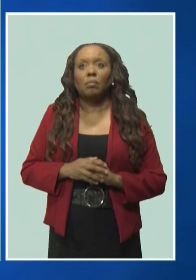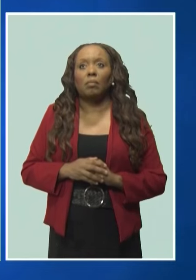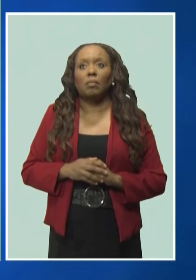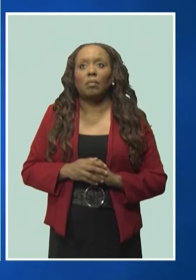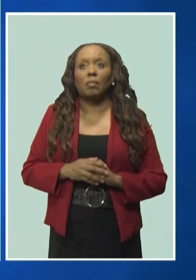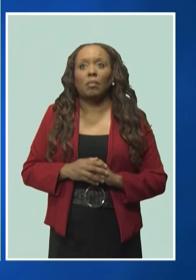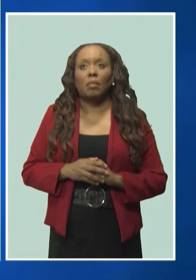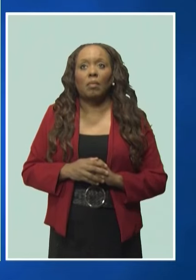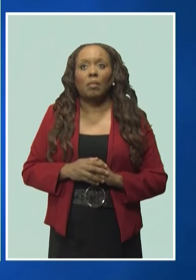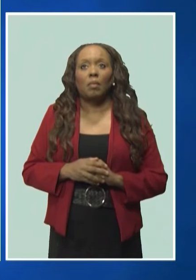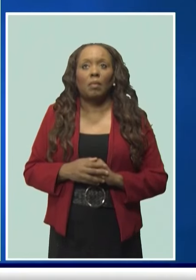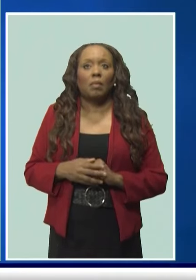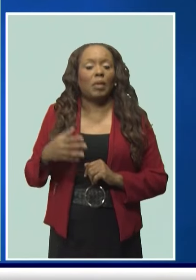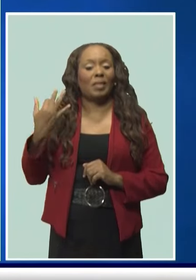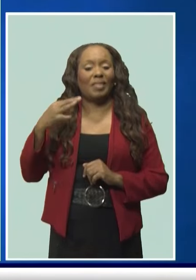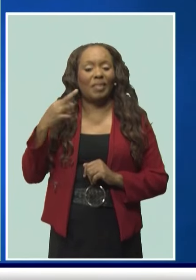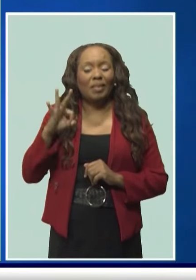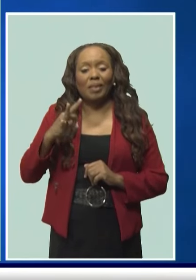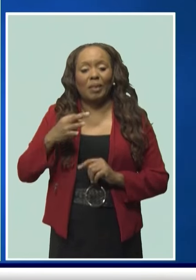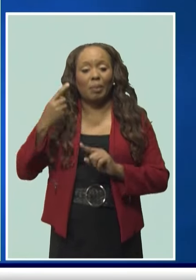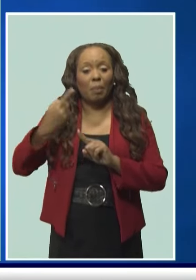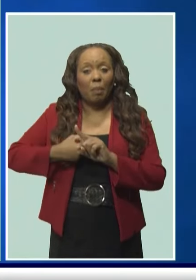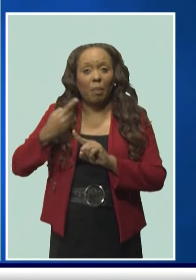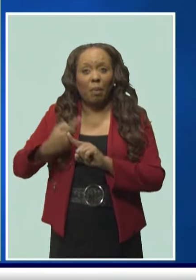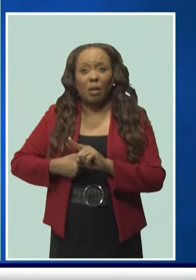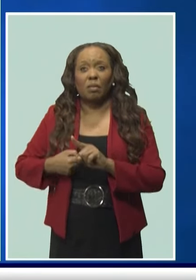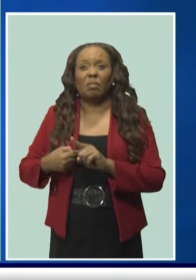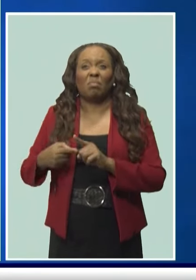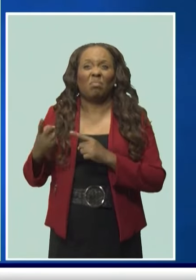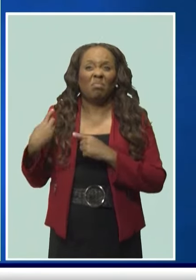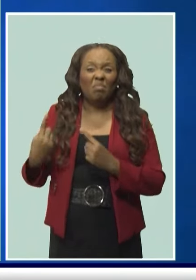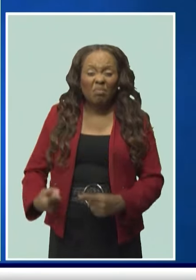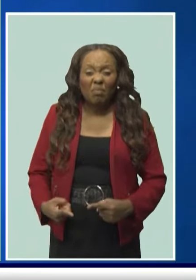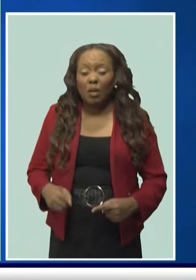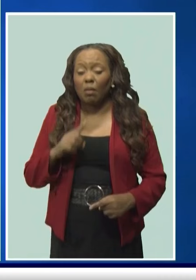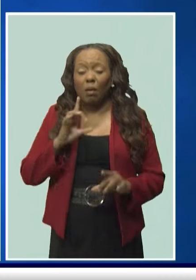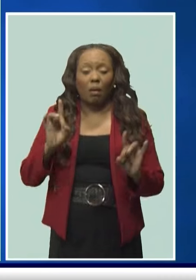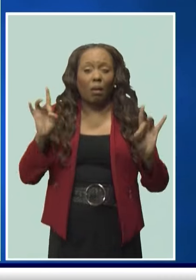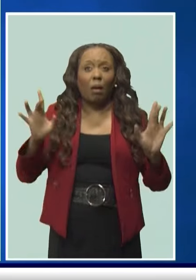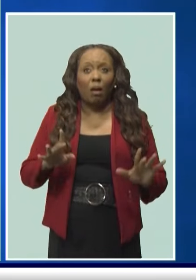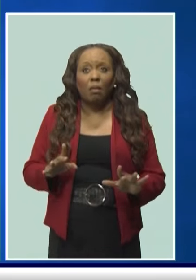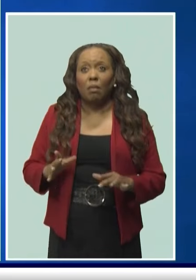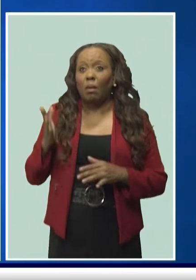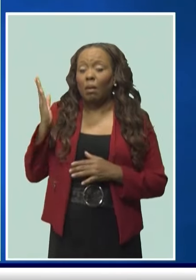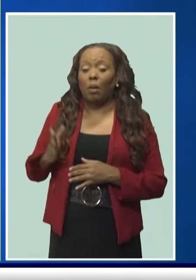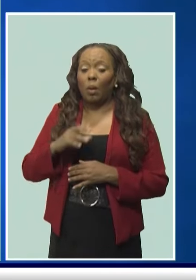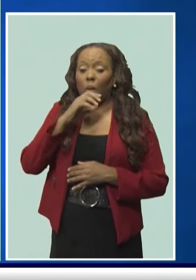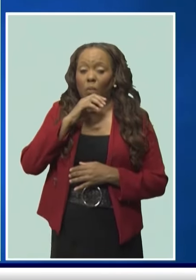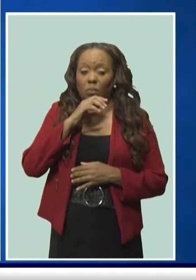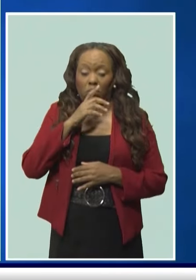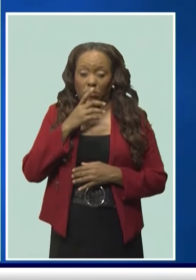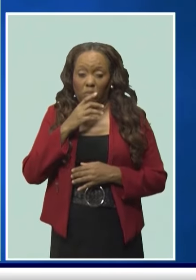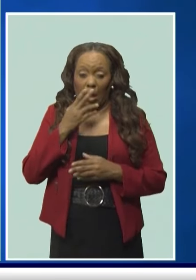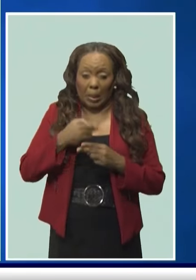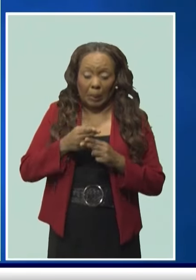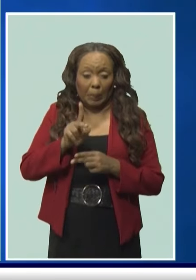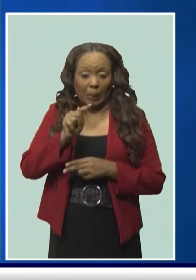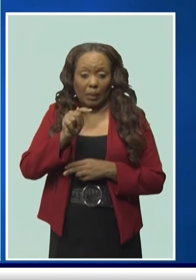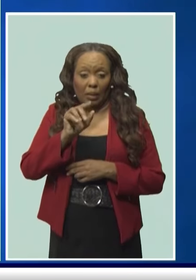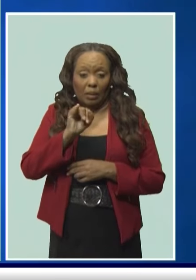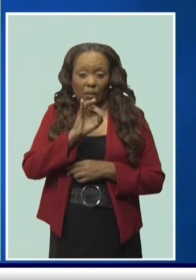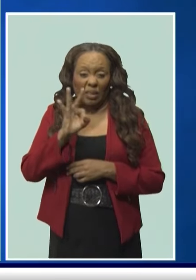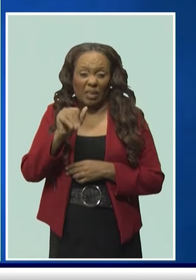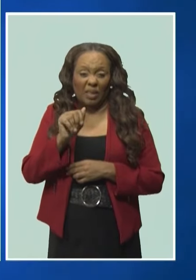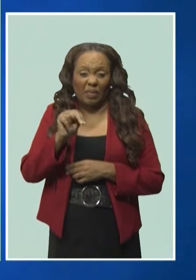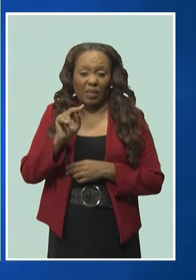have been nothing short of a nightmare for 33-year-old Tiffany Smith. She's been trying to cope with a medical condition